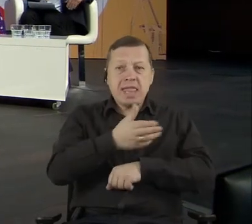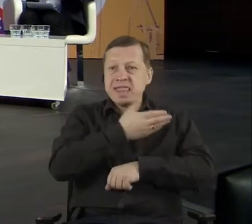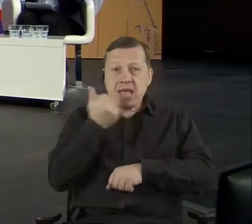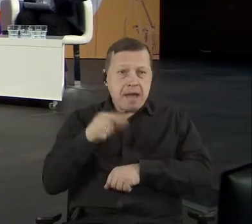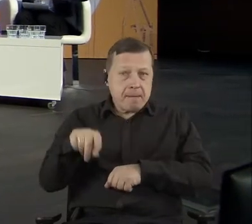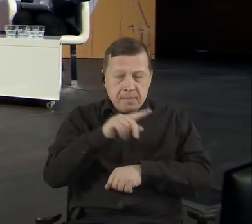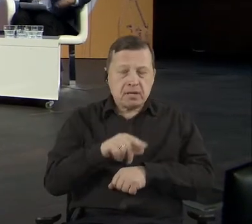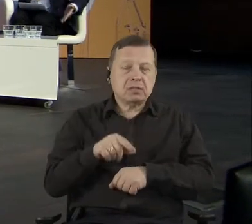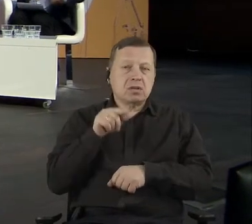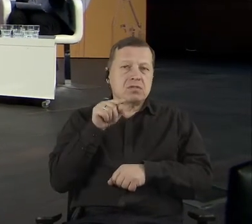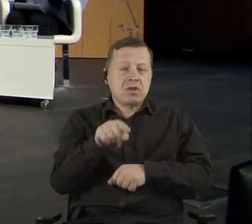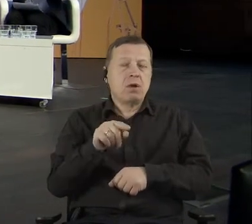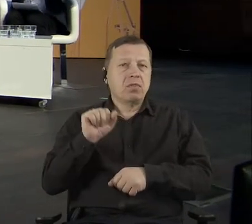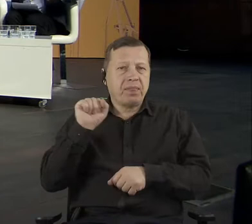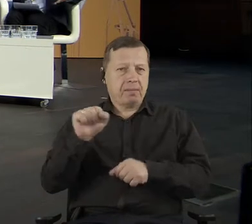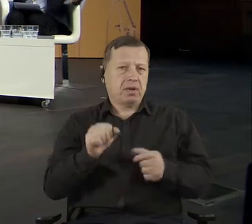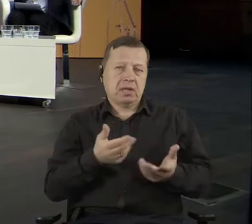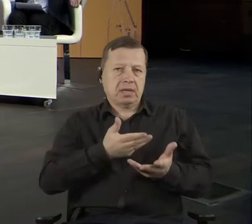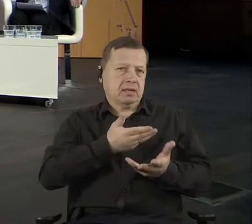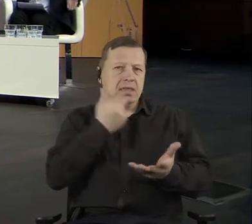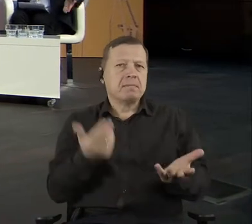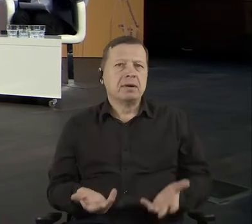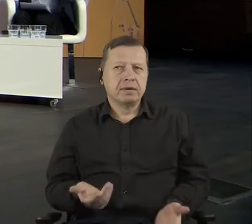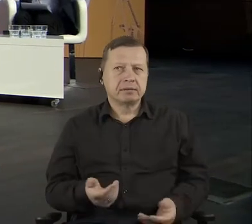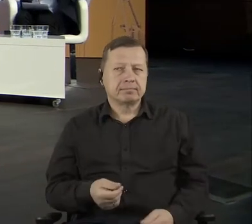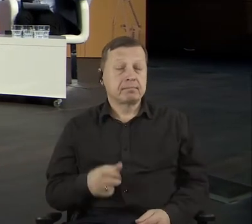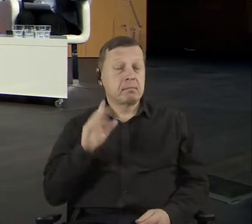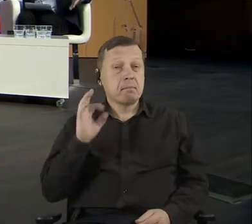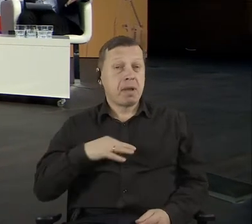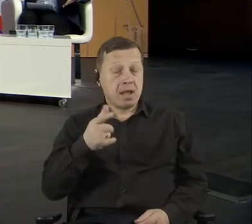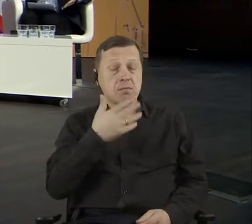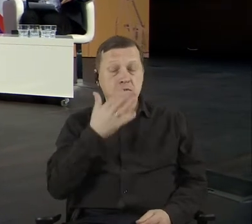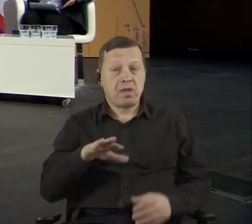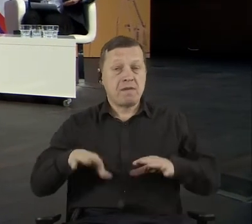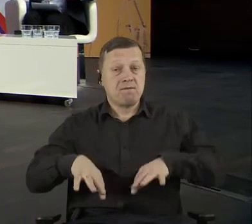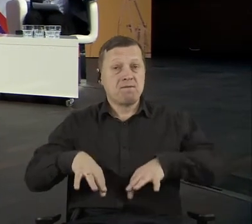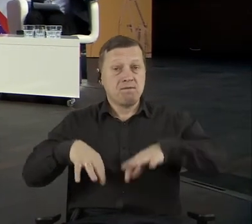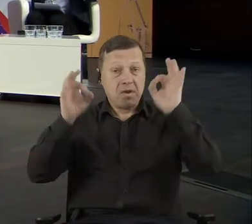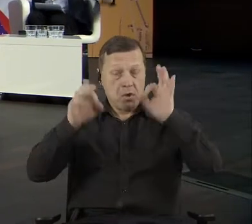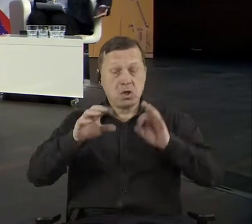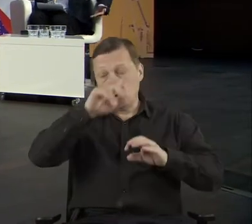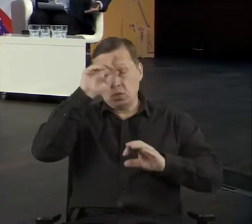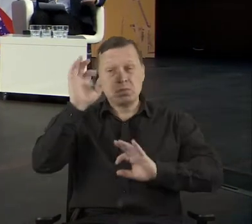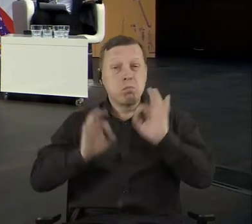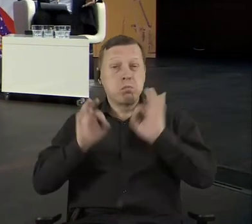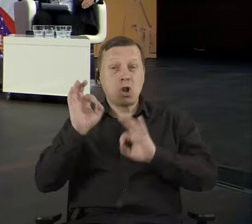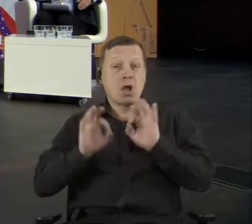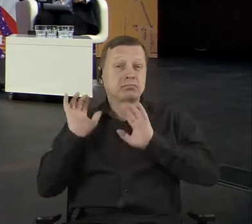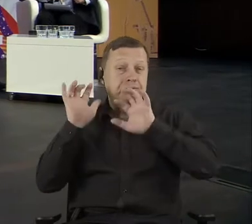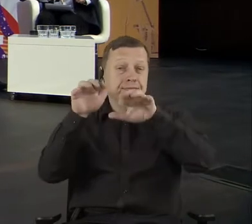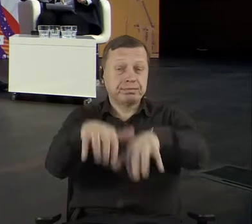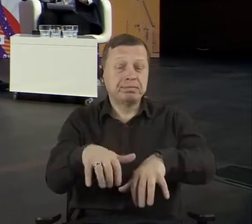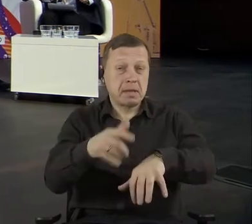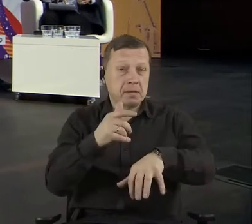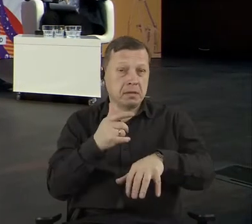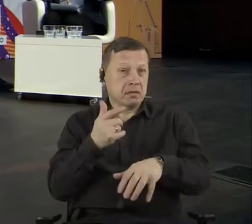And you made a point that the turnout in the election is not increasing. So it is just making, you know, like more effective, but it's the very